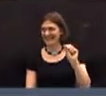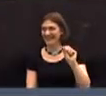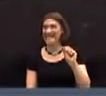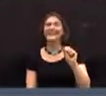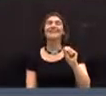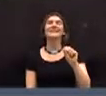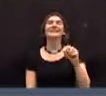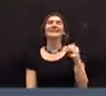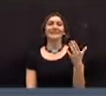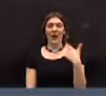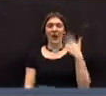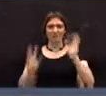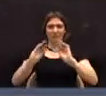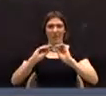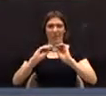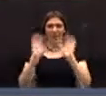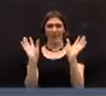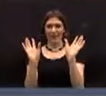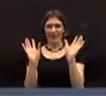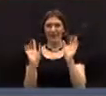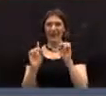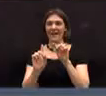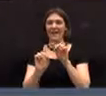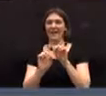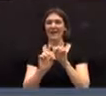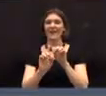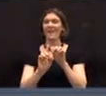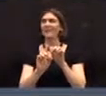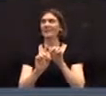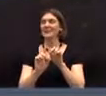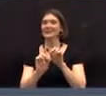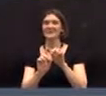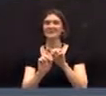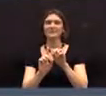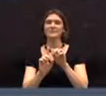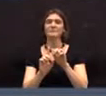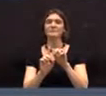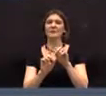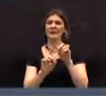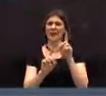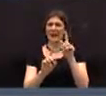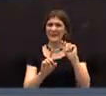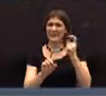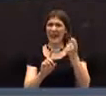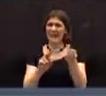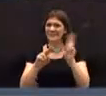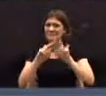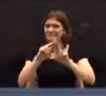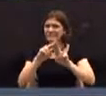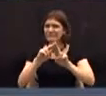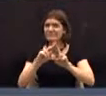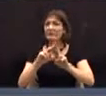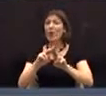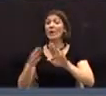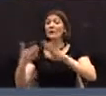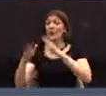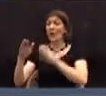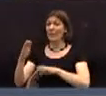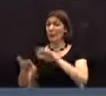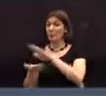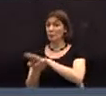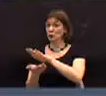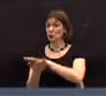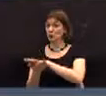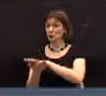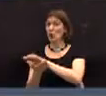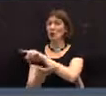I want to clarify on Ralphie's question about the additional taxes. The town elementary schools, which